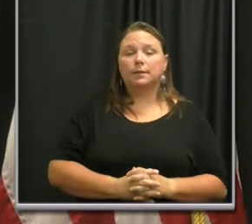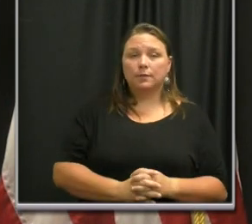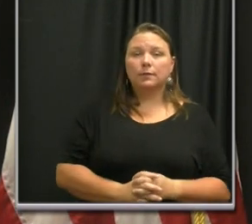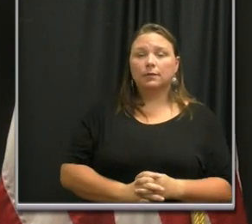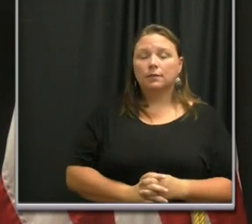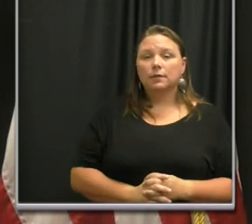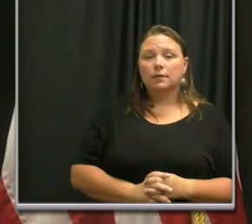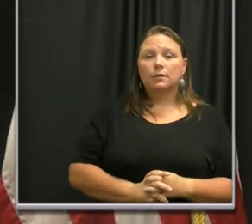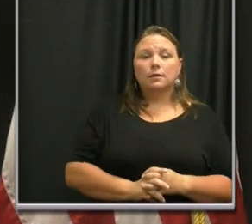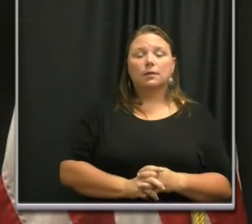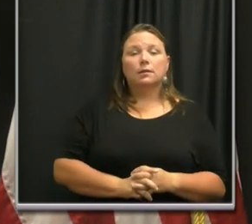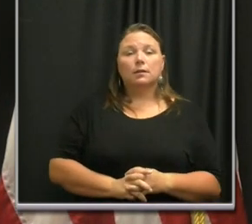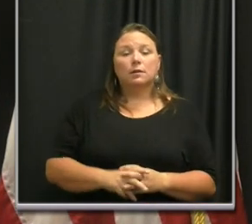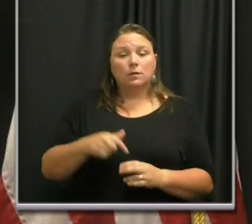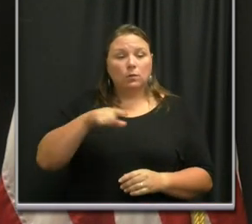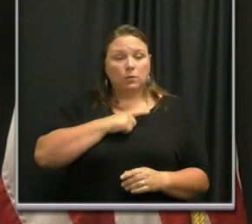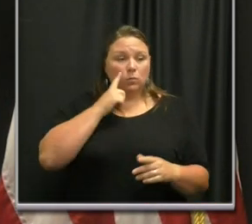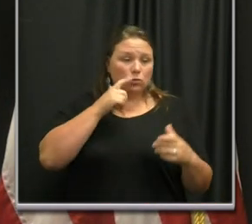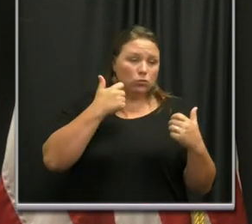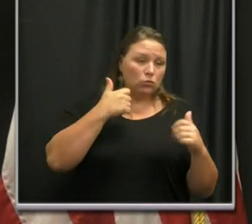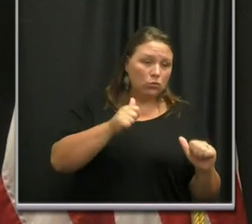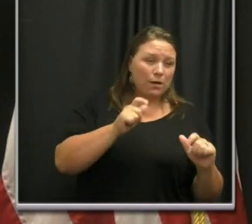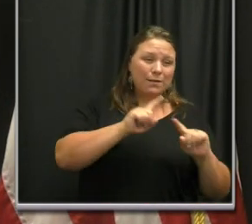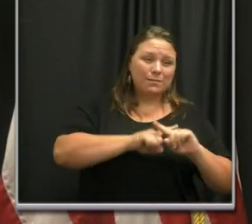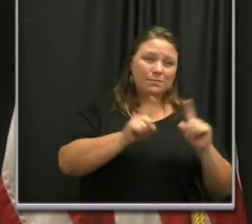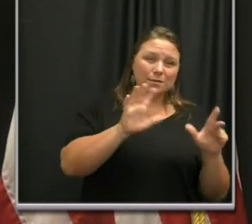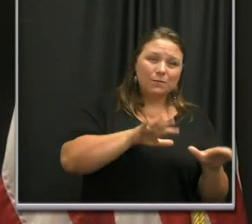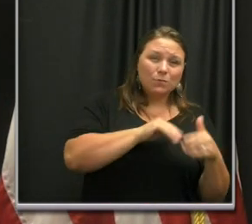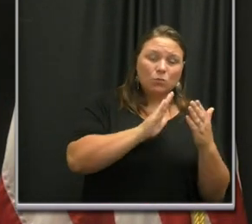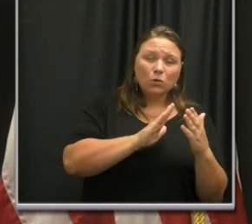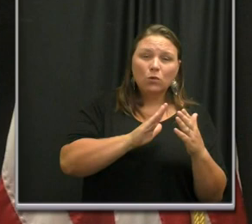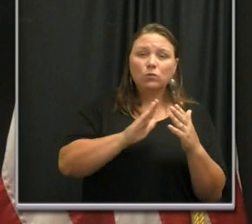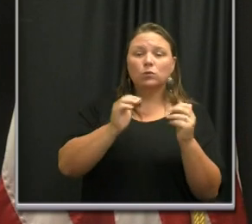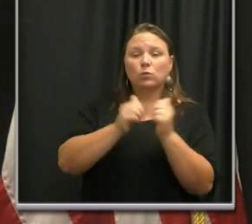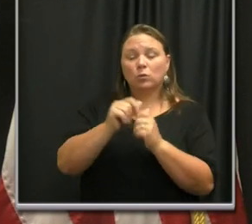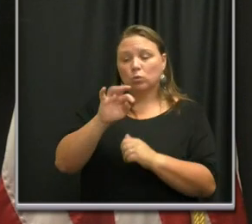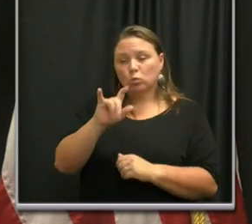We will adjust with the tools that we have.